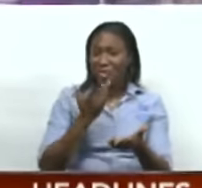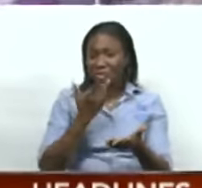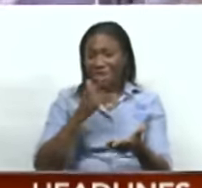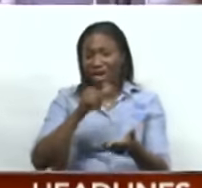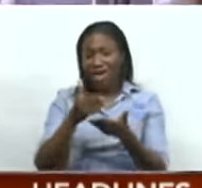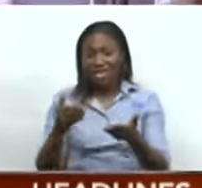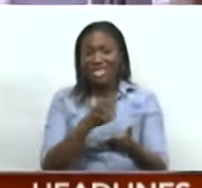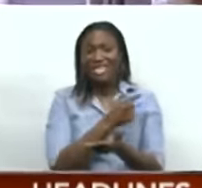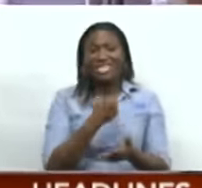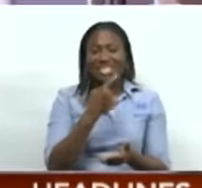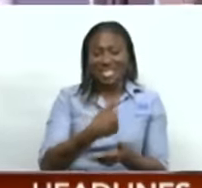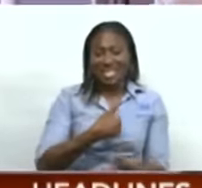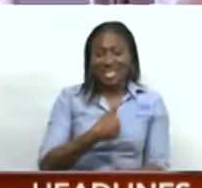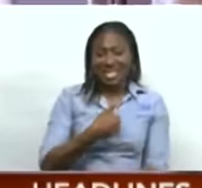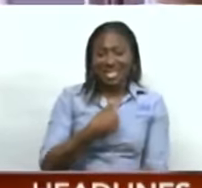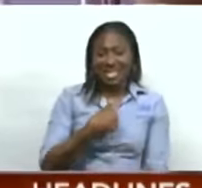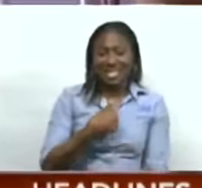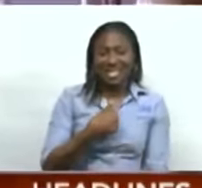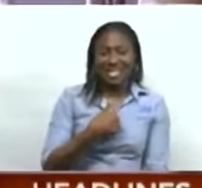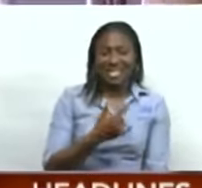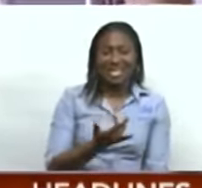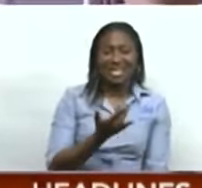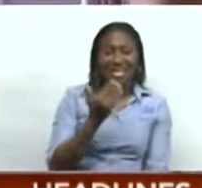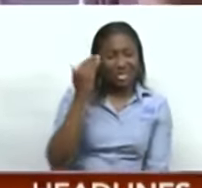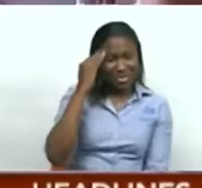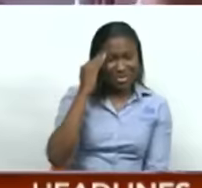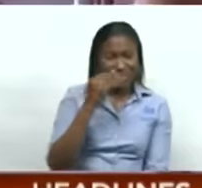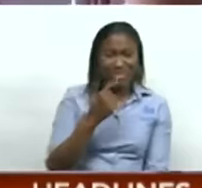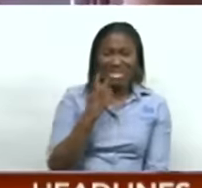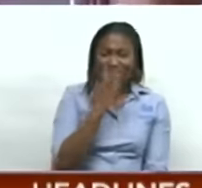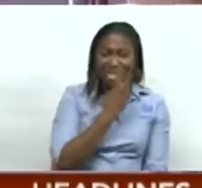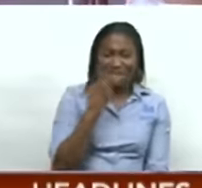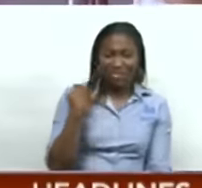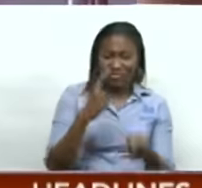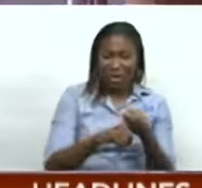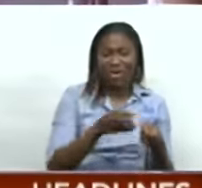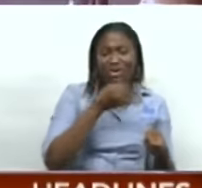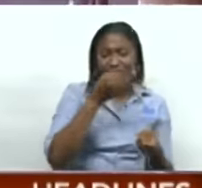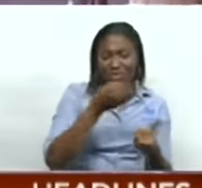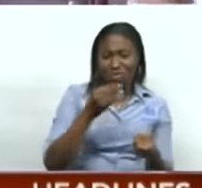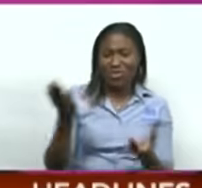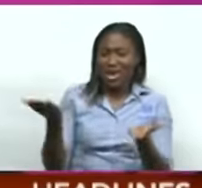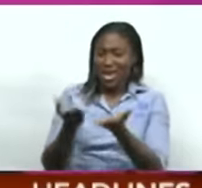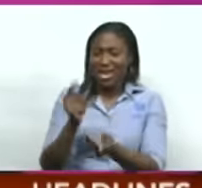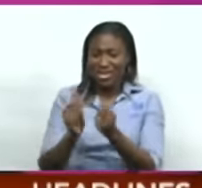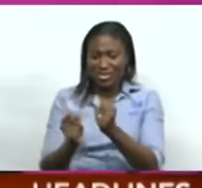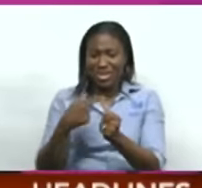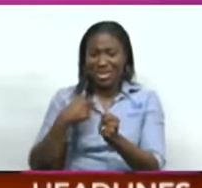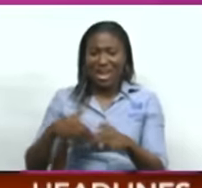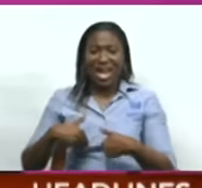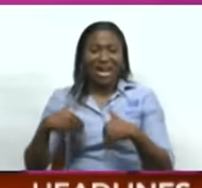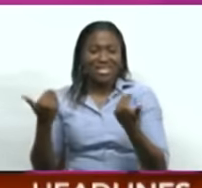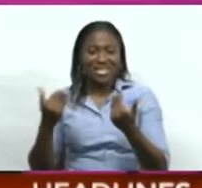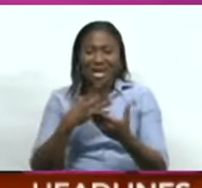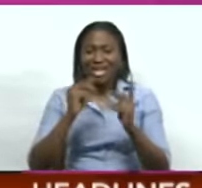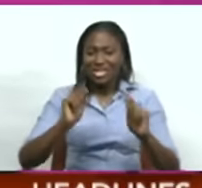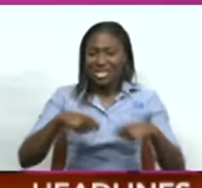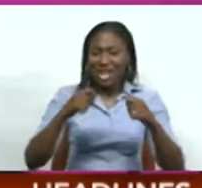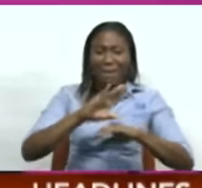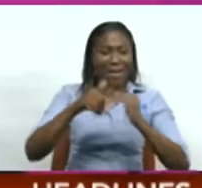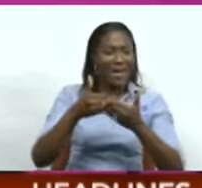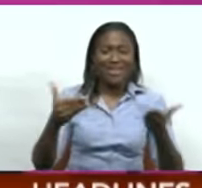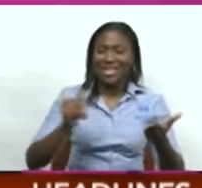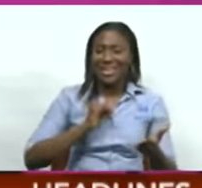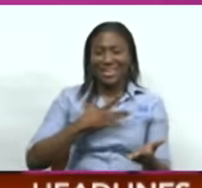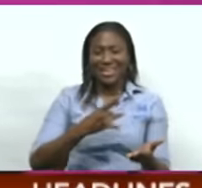A difference. remember my Spanish different. Full. I come in here to Trinidad, go have custom bread and doubles. Everything full me coming.